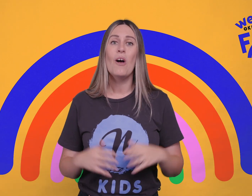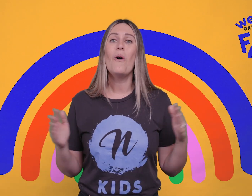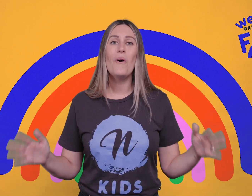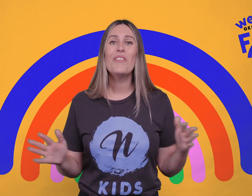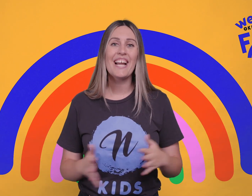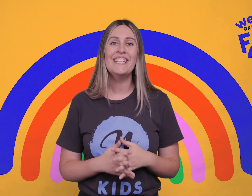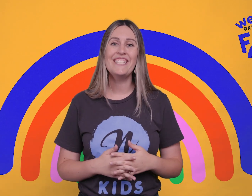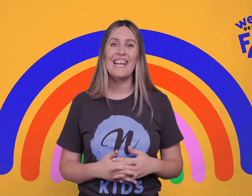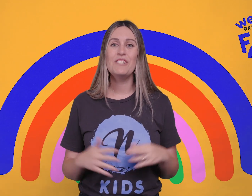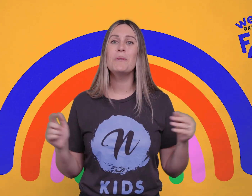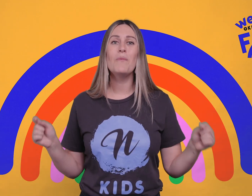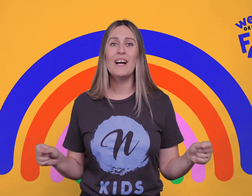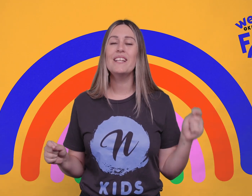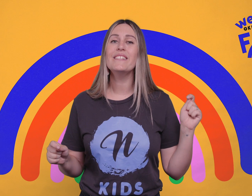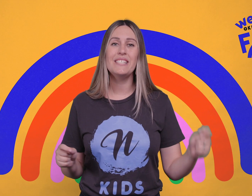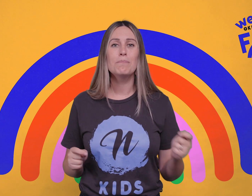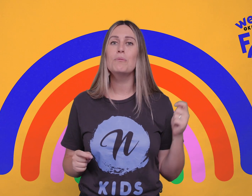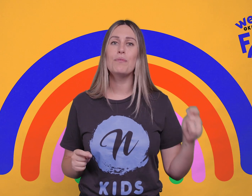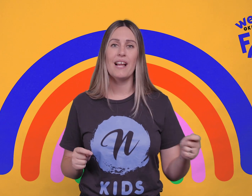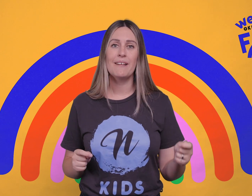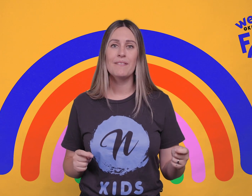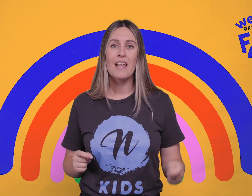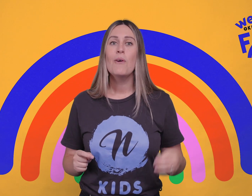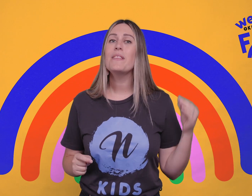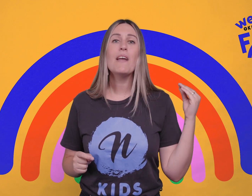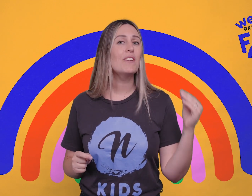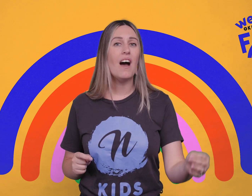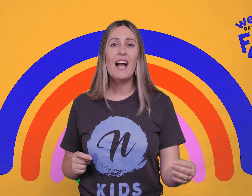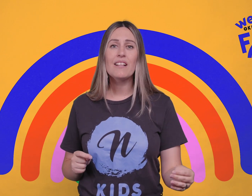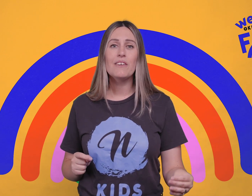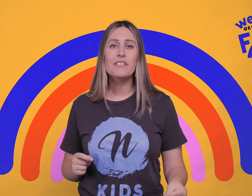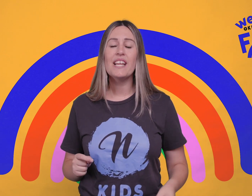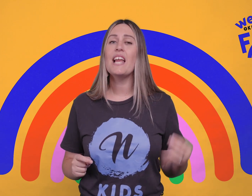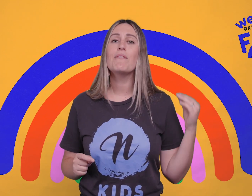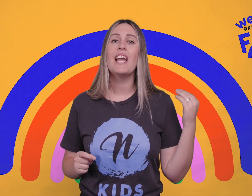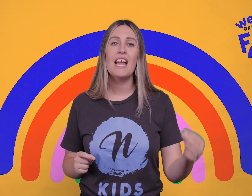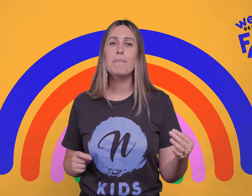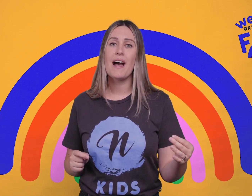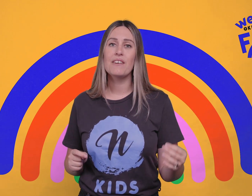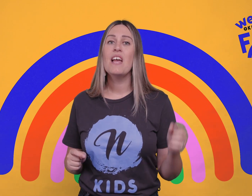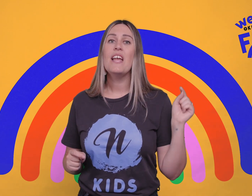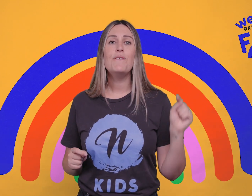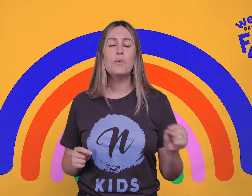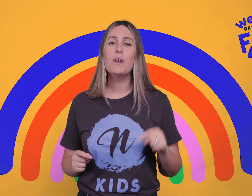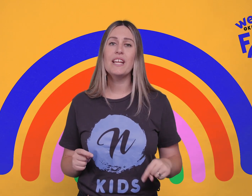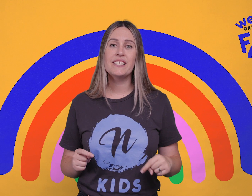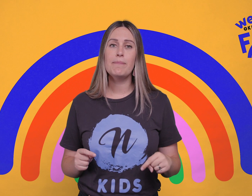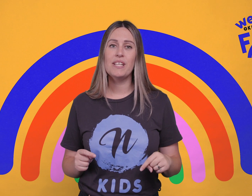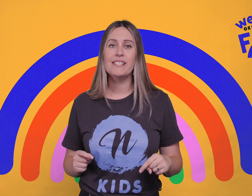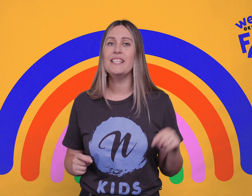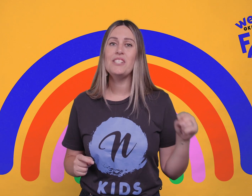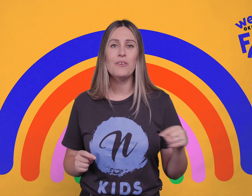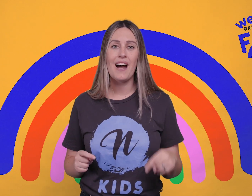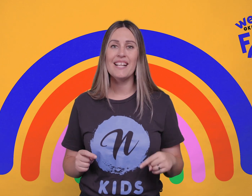that, all that can change with one simple prayer. With every eye closed and every head bowed. If you want to